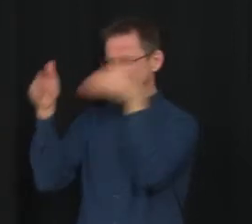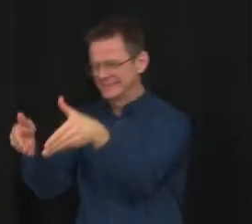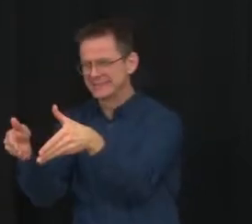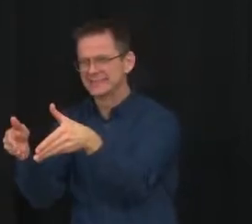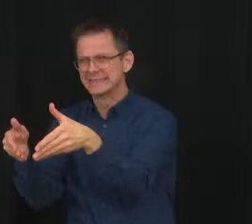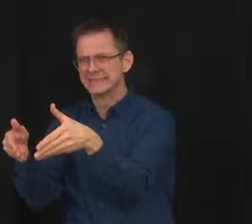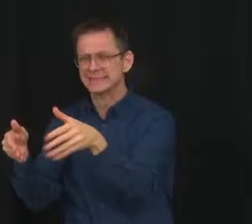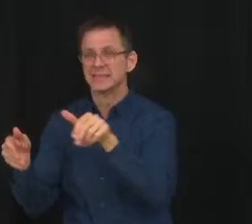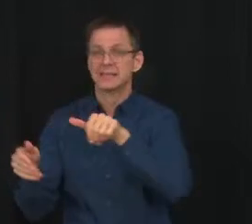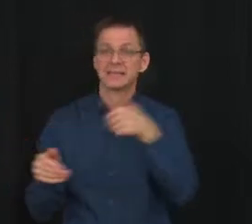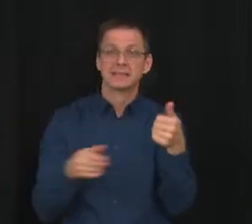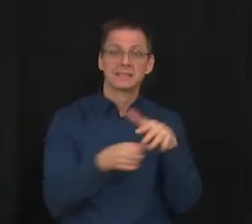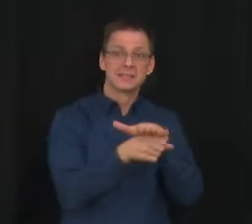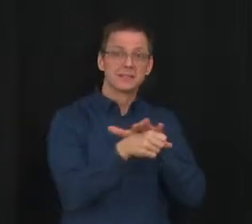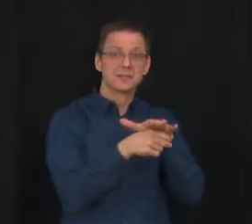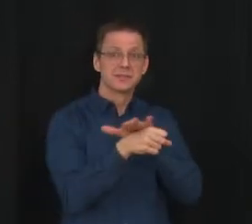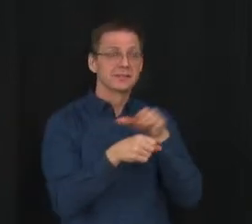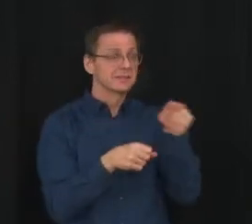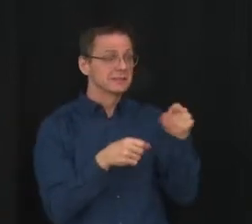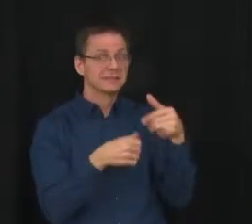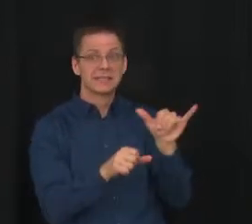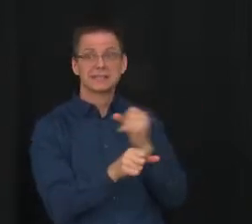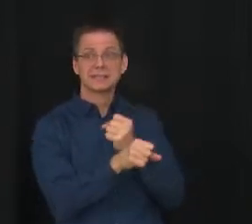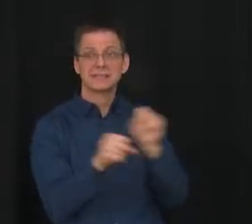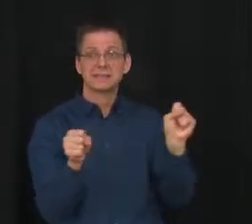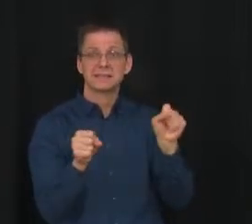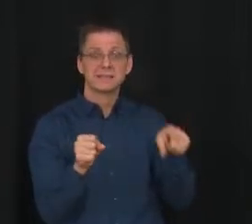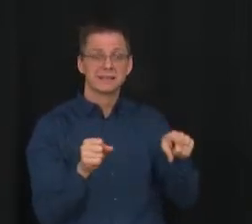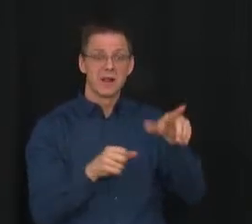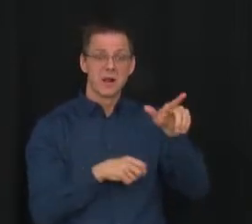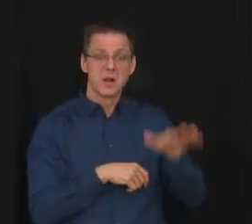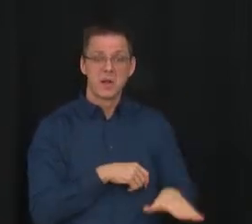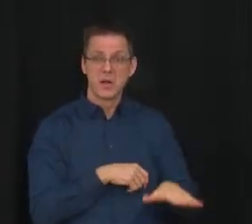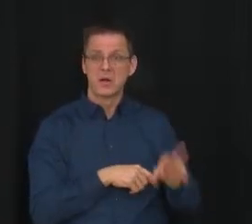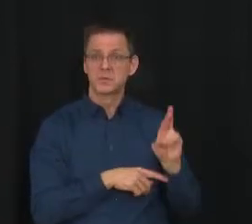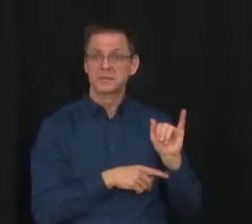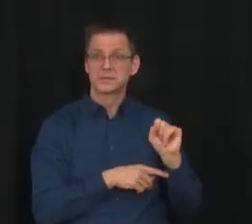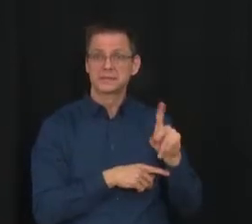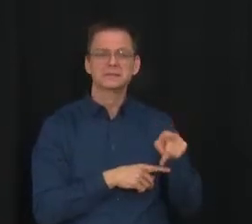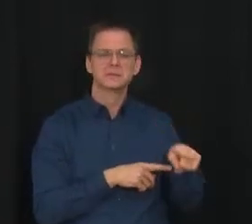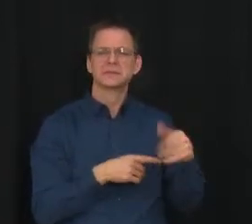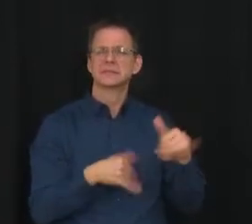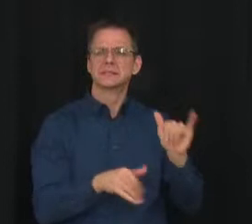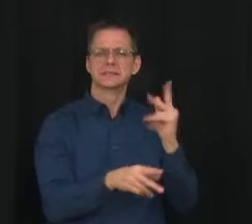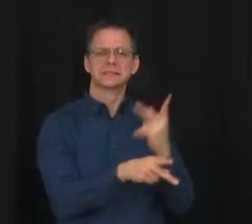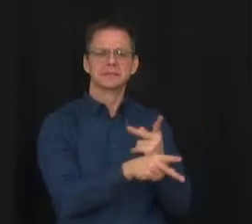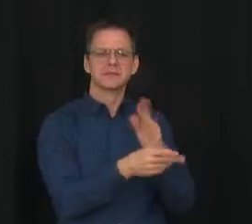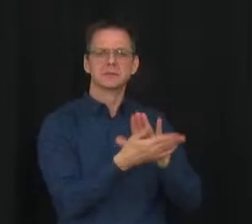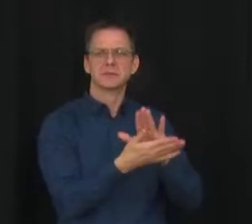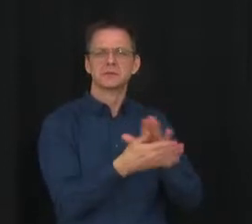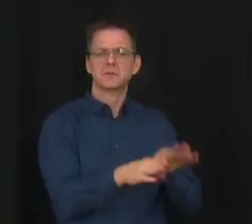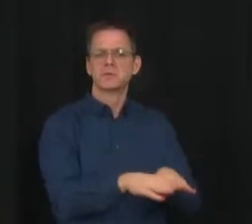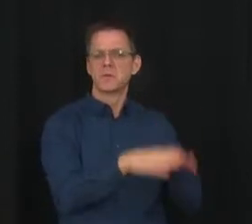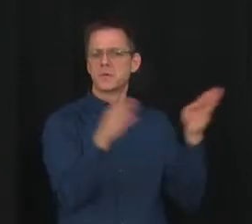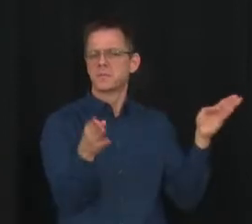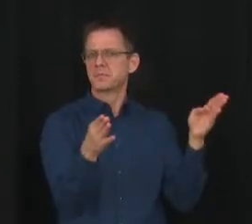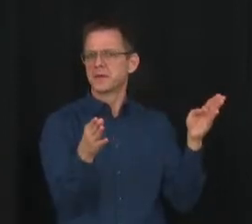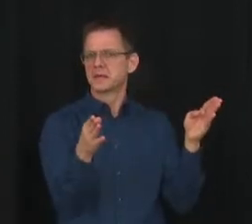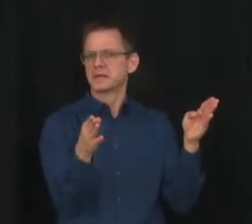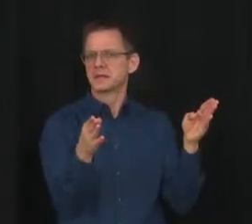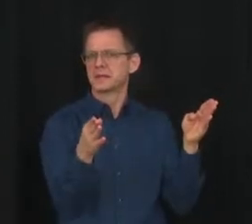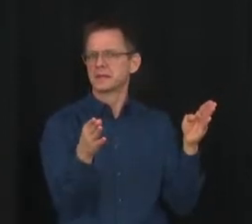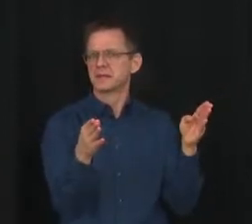where there is significant transmission in a local area. Then there can be movement online in that particular local area where it's needed.